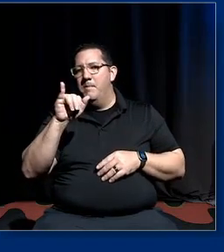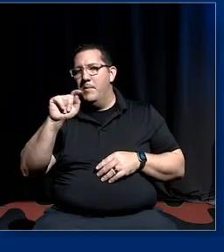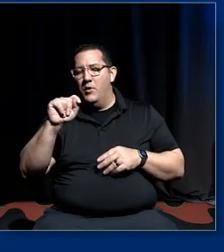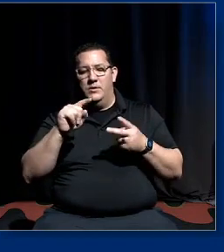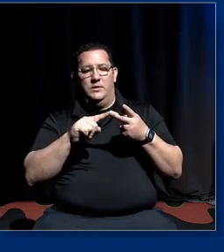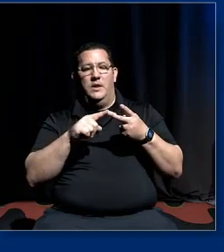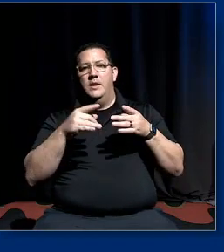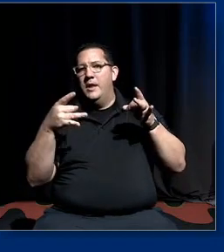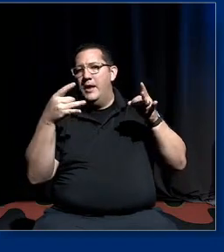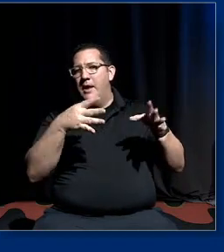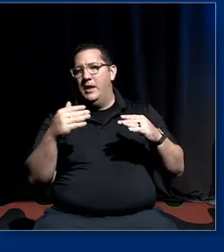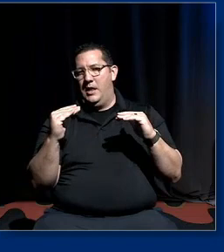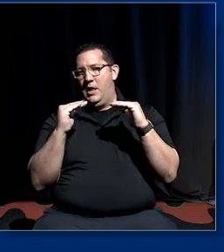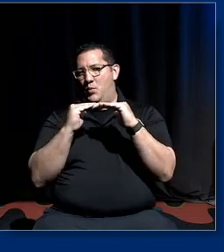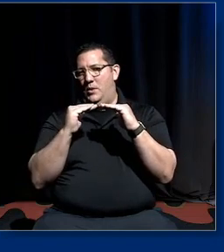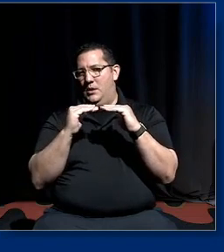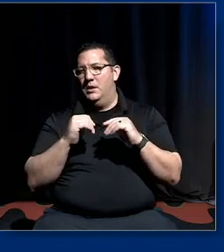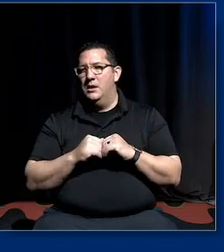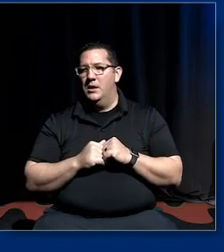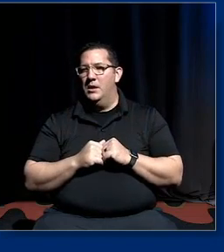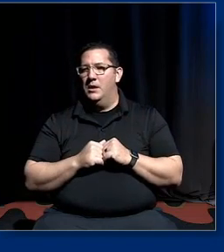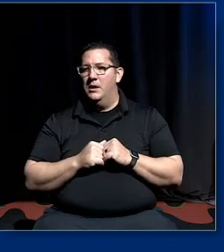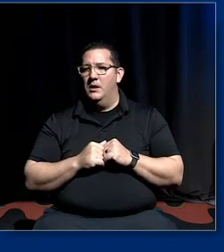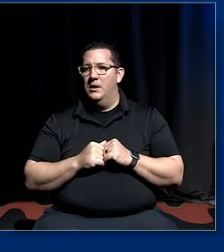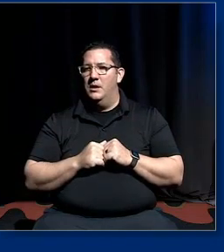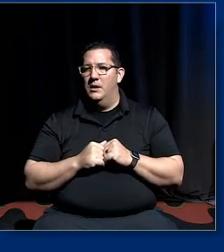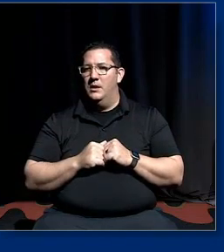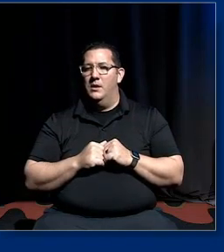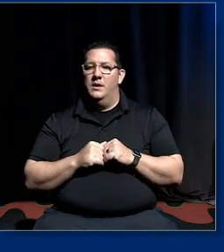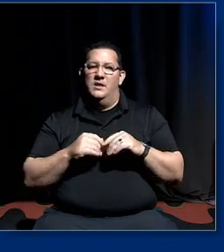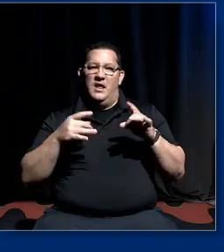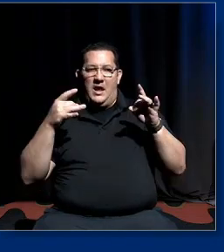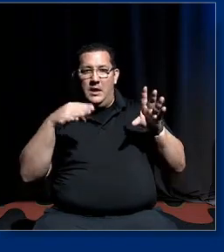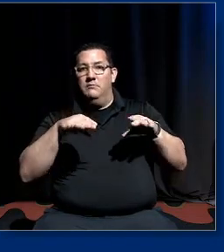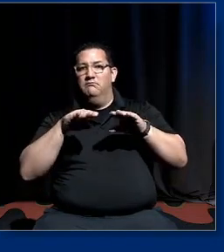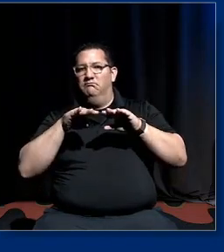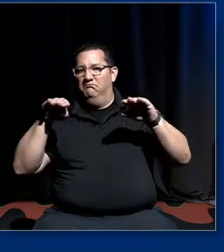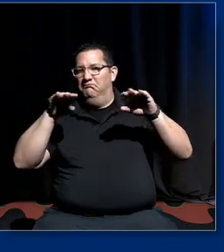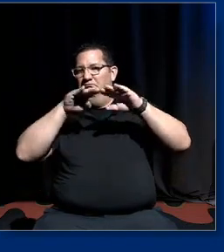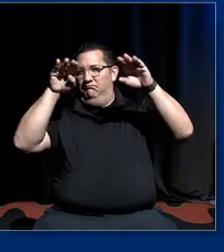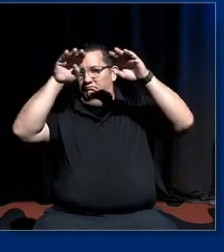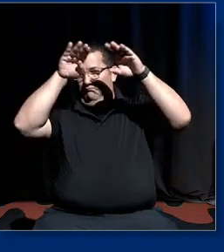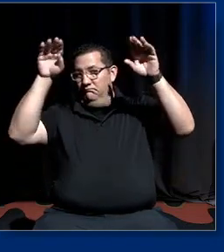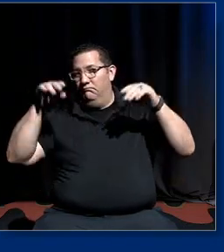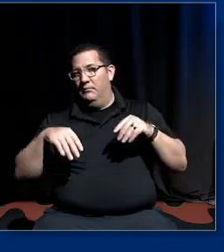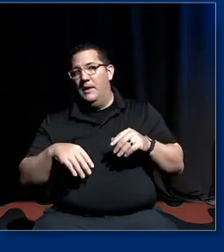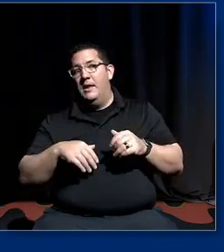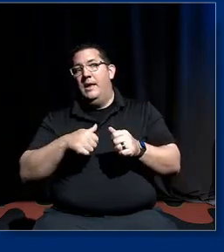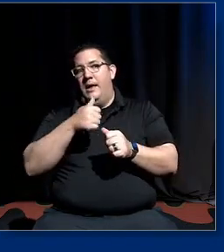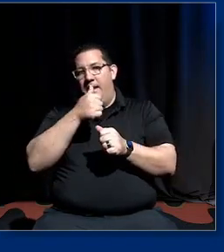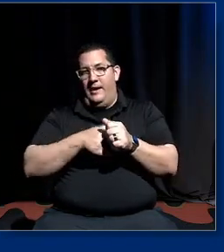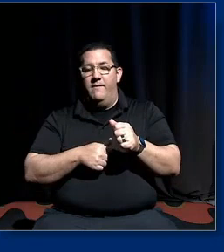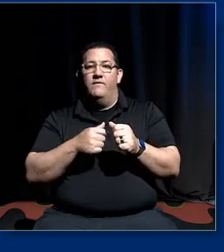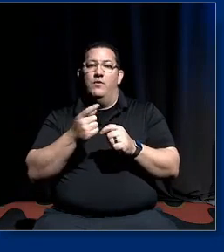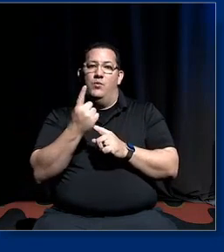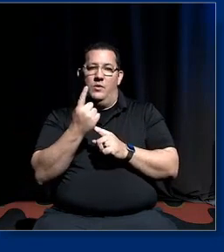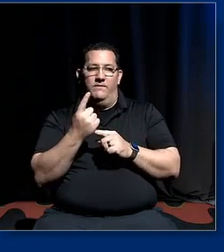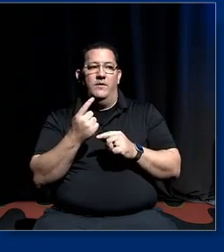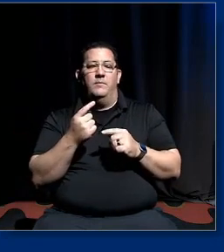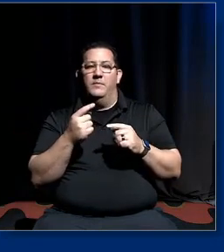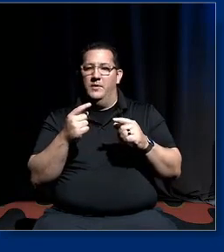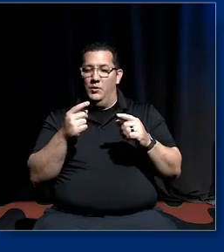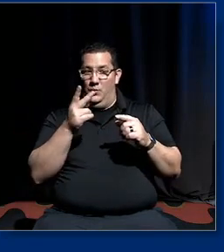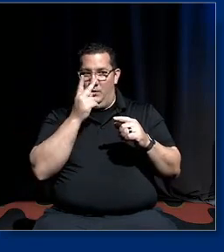just want they just want a free ride um so every single one of the things that are thrown against crt is the mirror